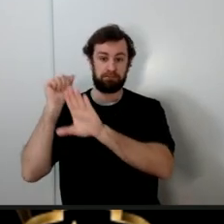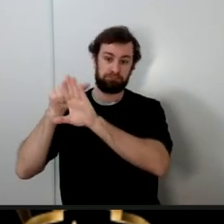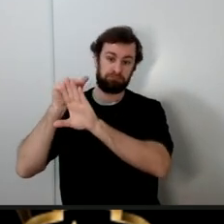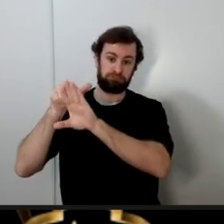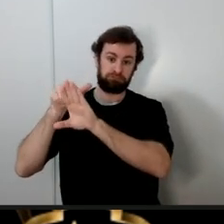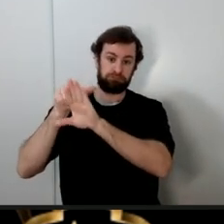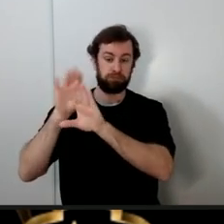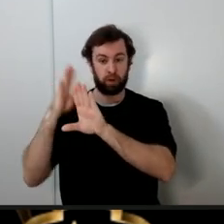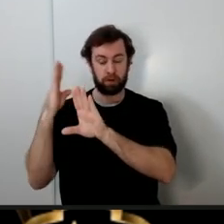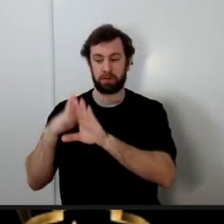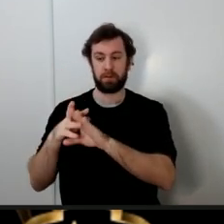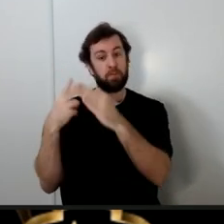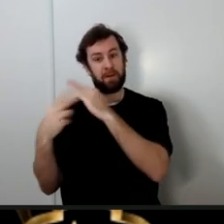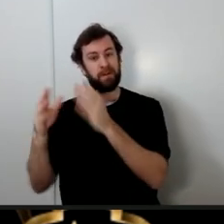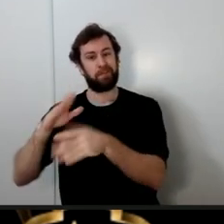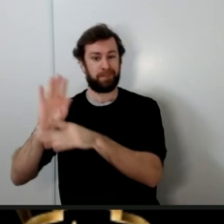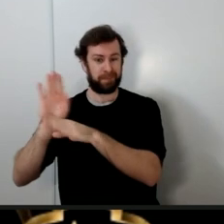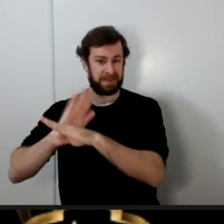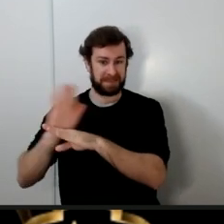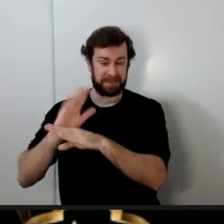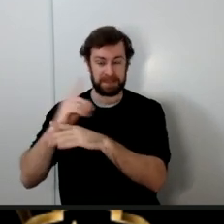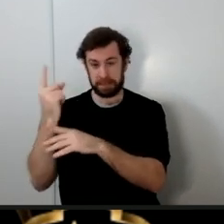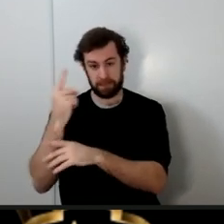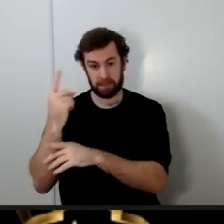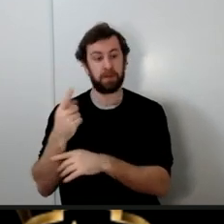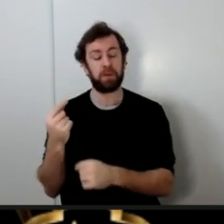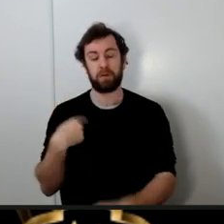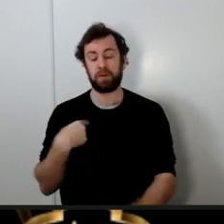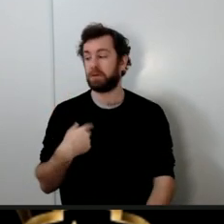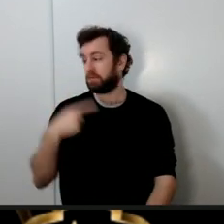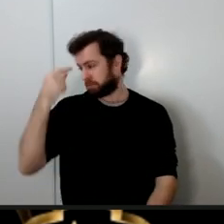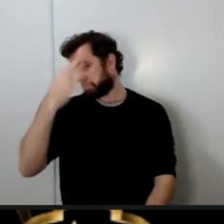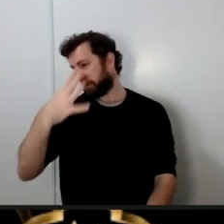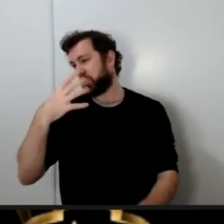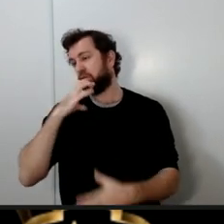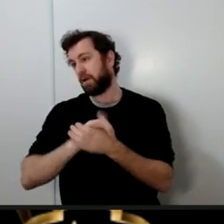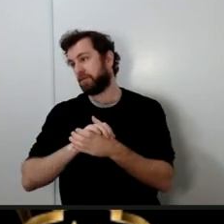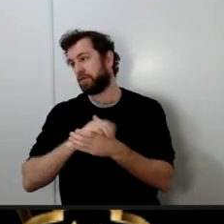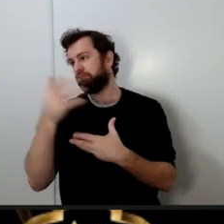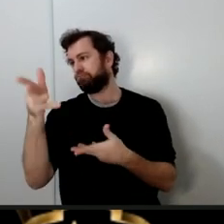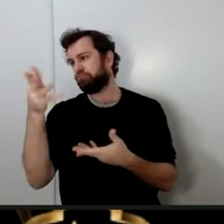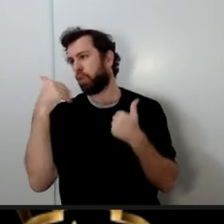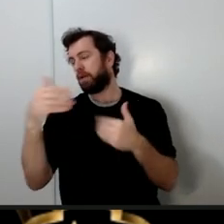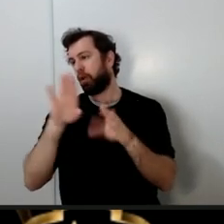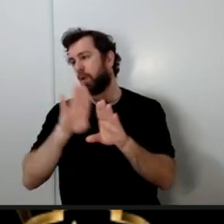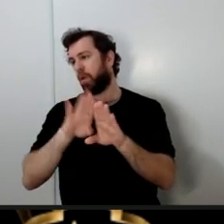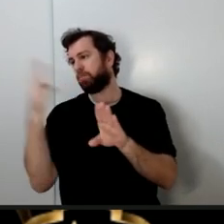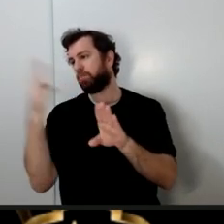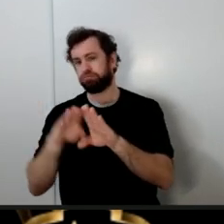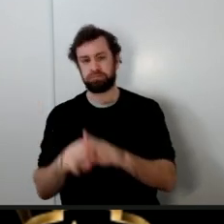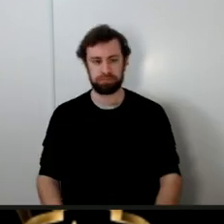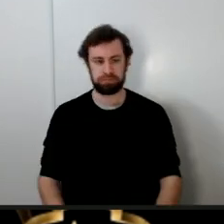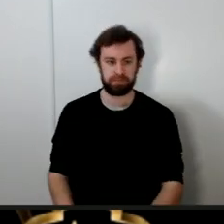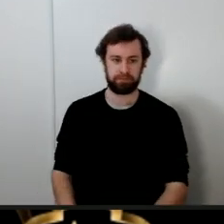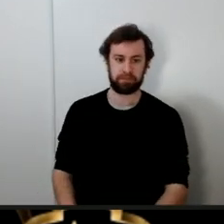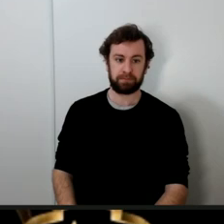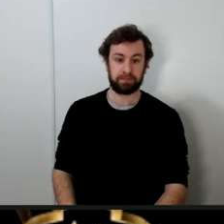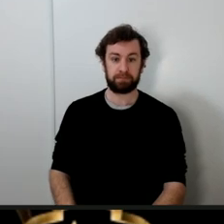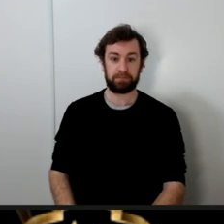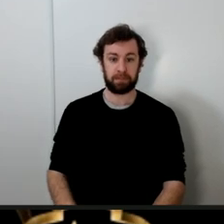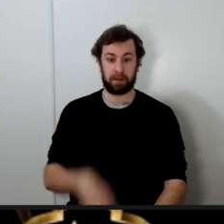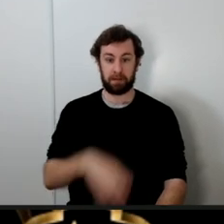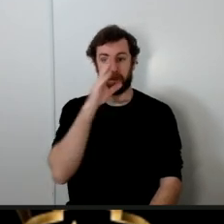was preoccupied with something he would tell his wives to open the door Imam Ali is following the Sunnah of the Prophet